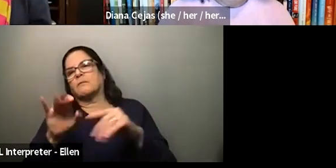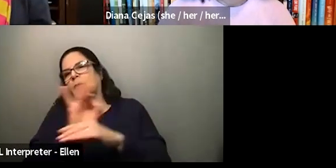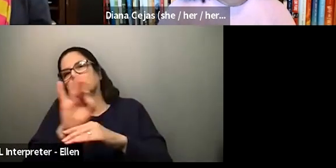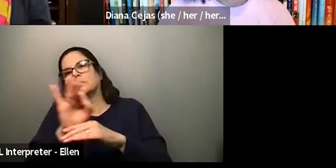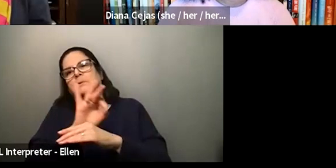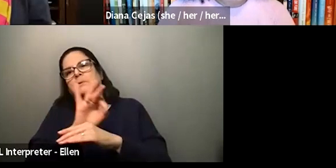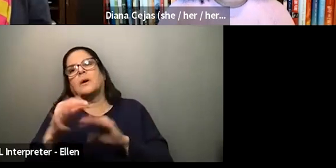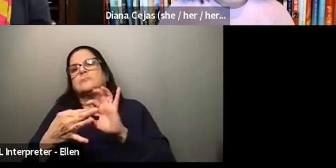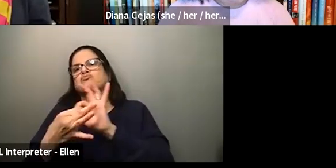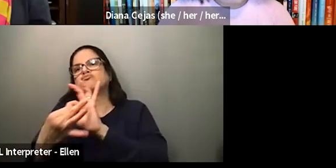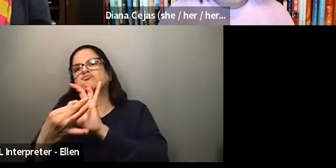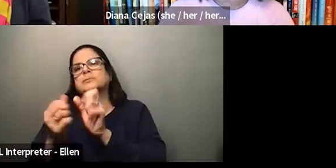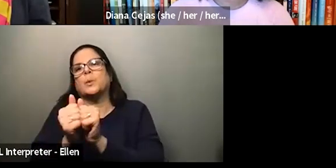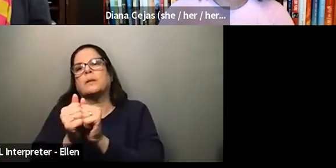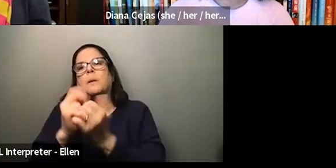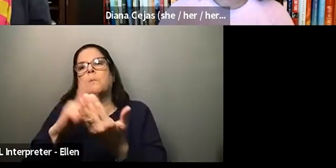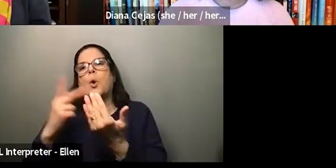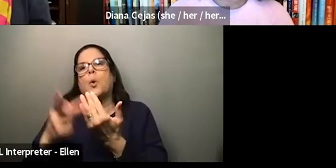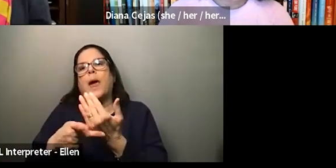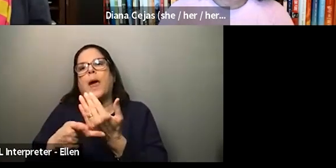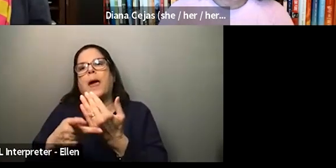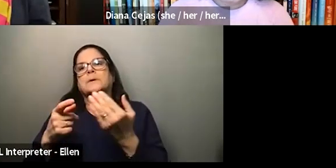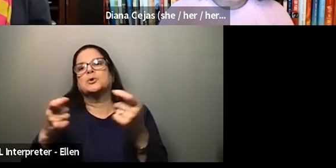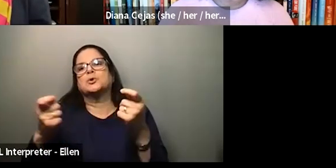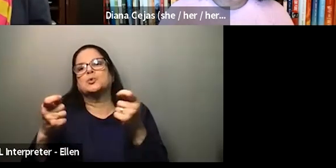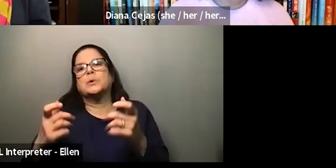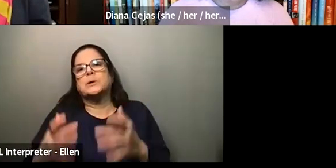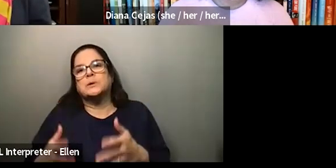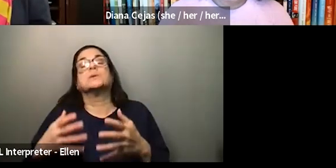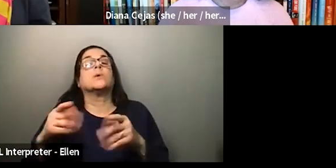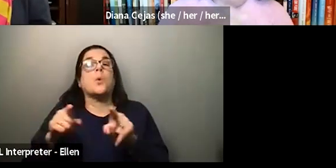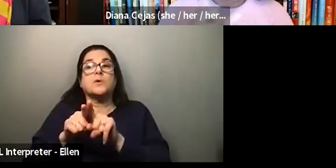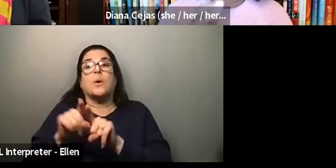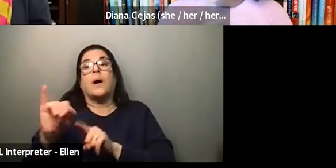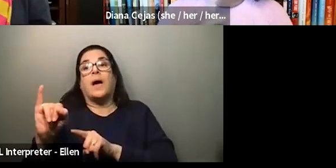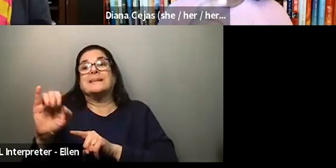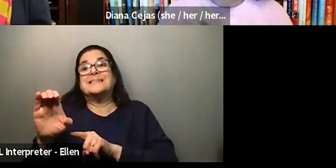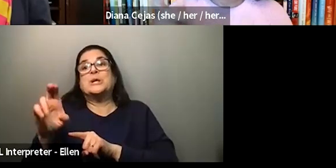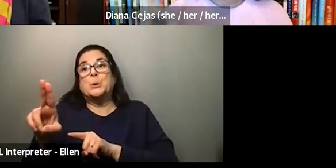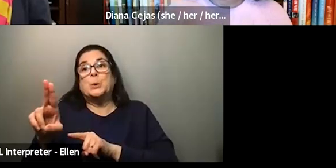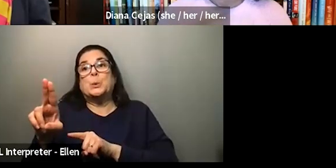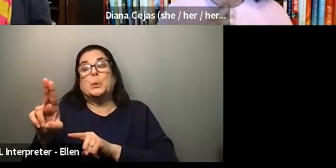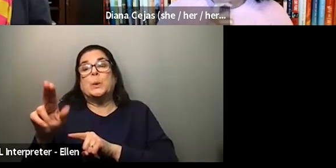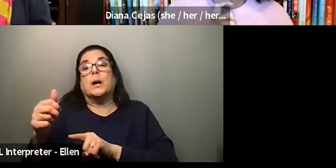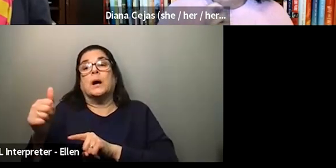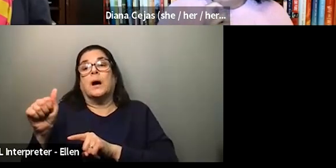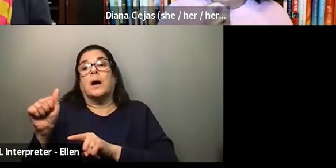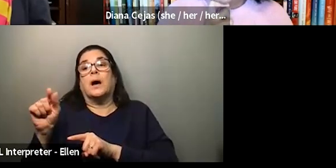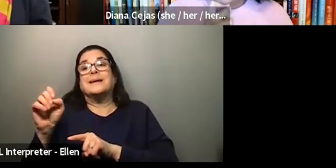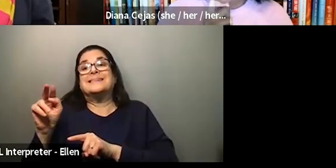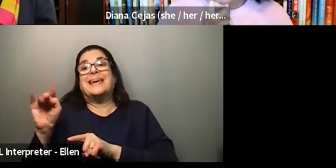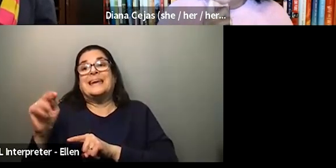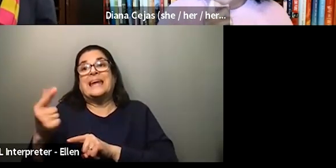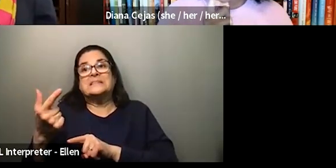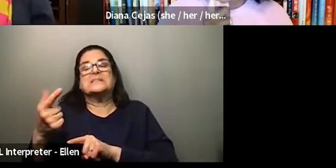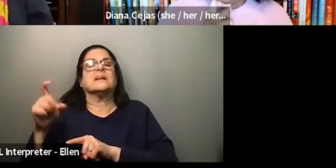then it was a lot of disclosure with my ICU attendings in particular about how I needed to kind of do shifts. Luckily,